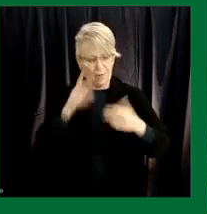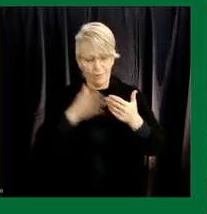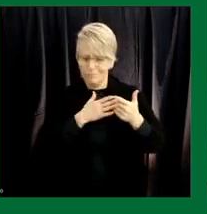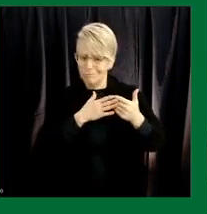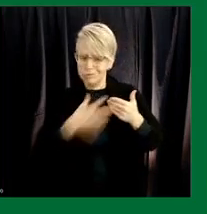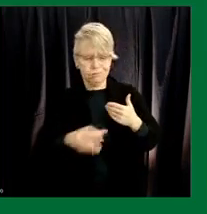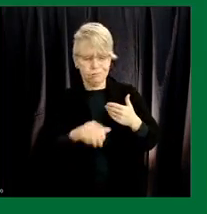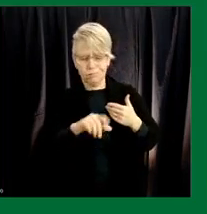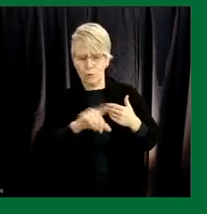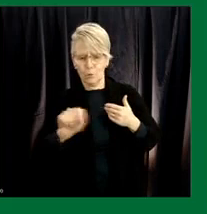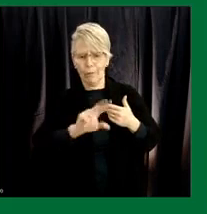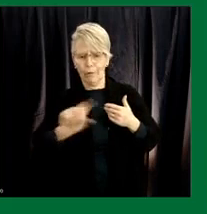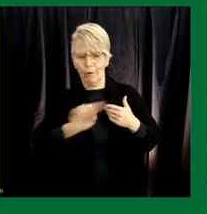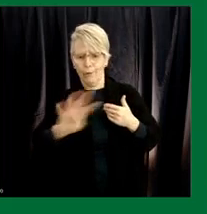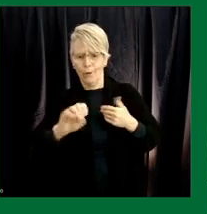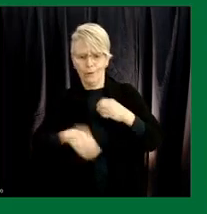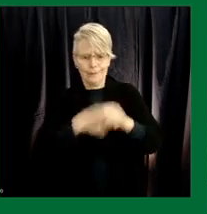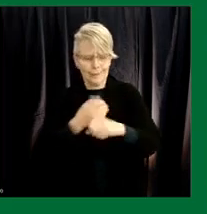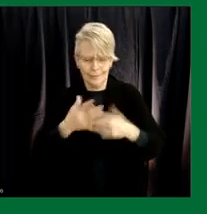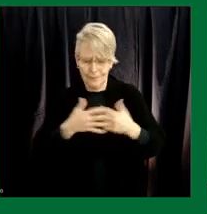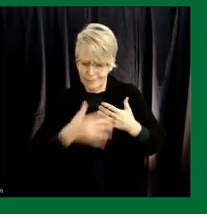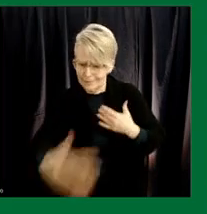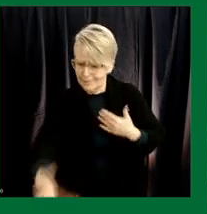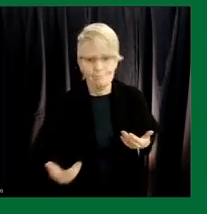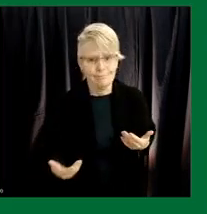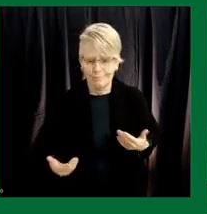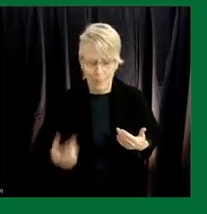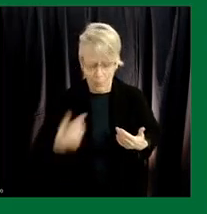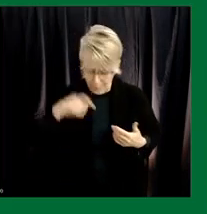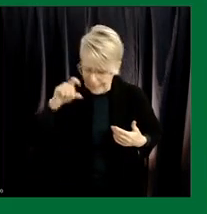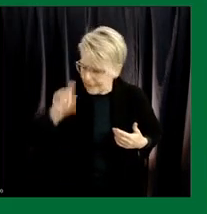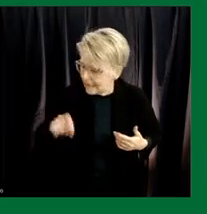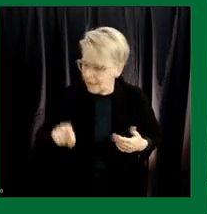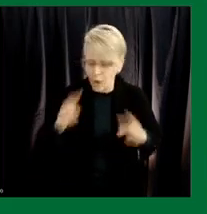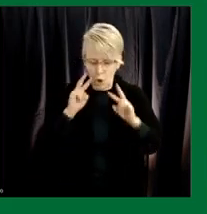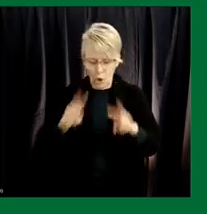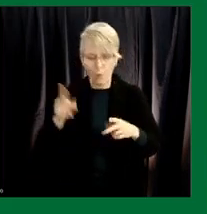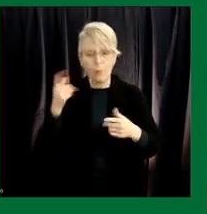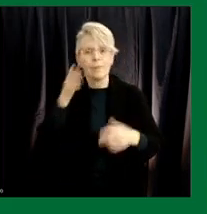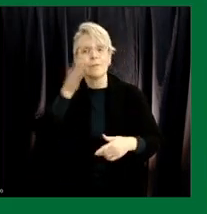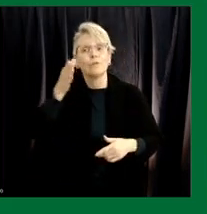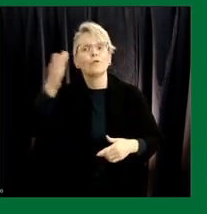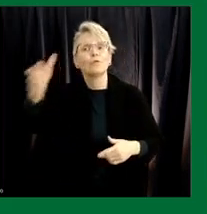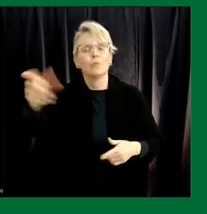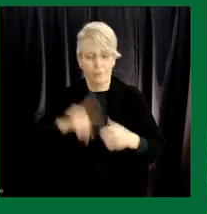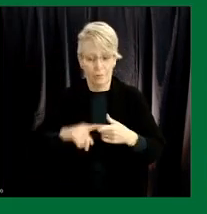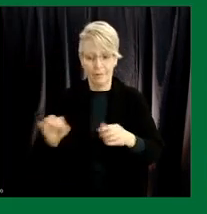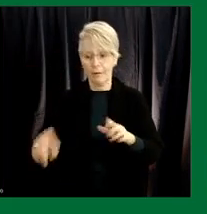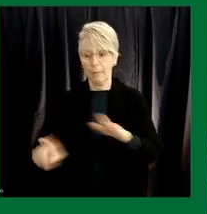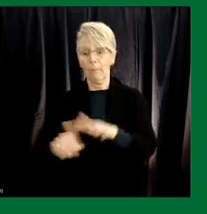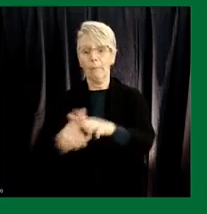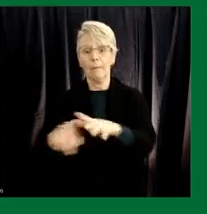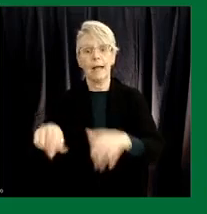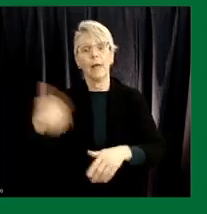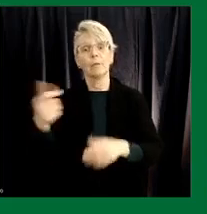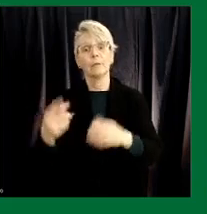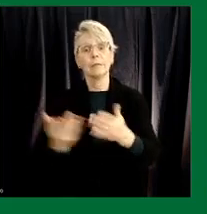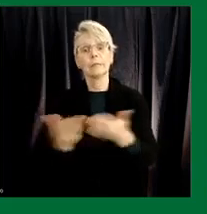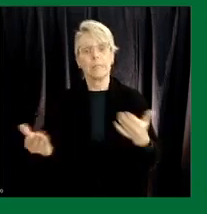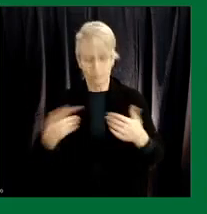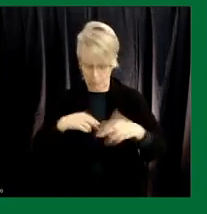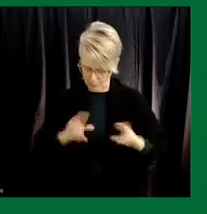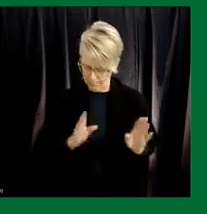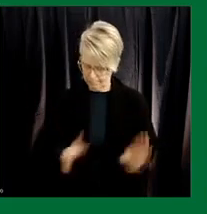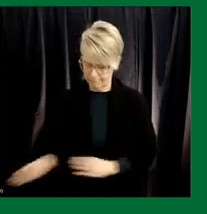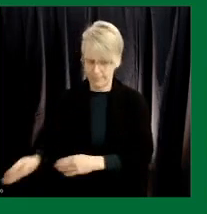uh to ensure that we don't find ourselves in in this type of a situation in in the years ahead dr gertz anything on uh your correspondence or your